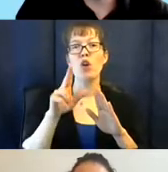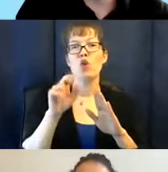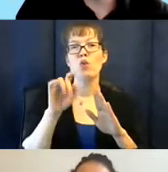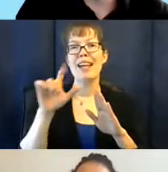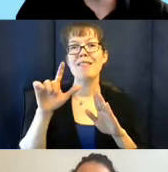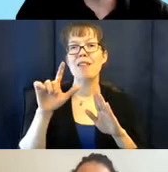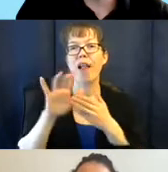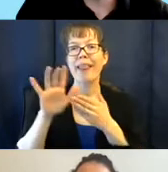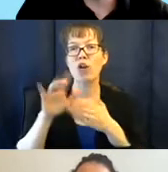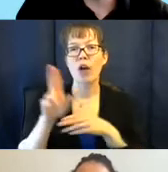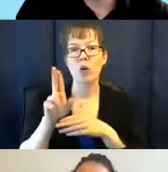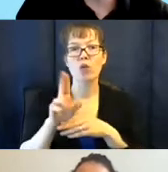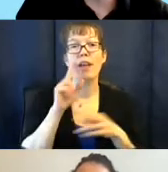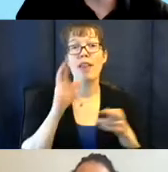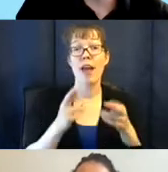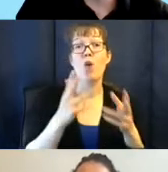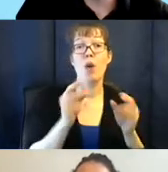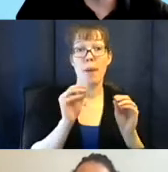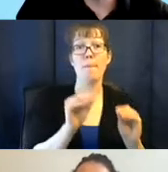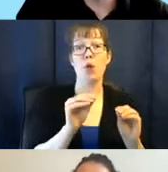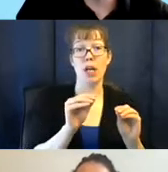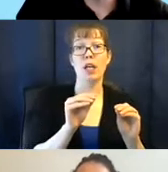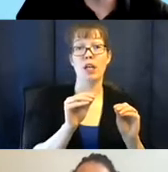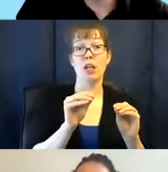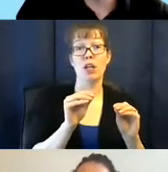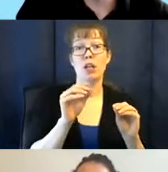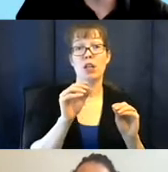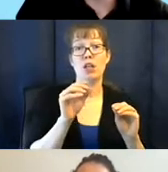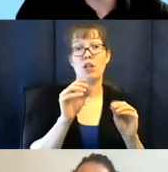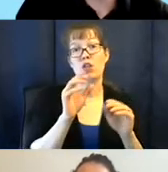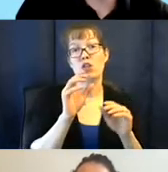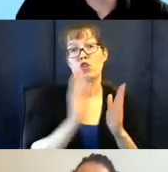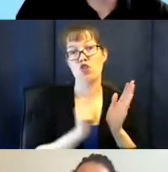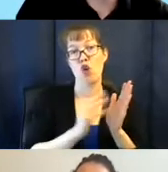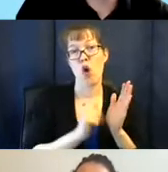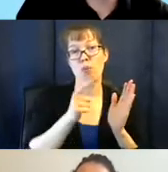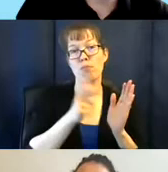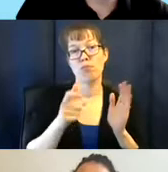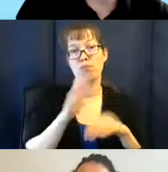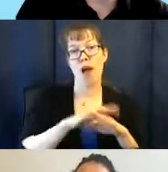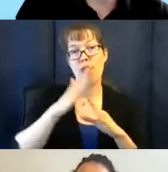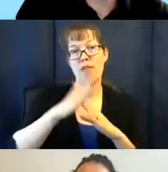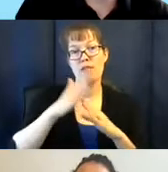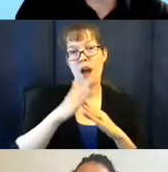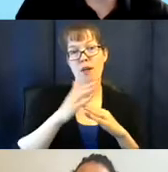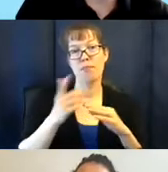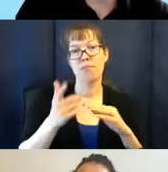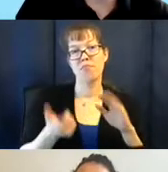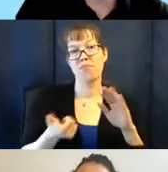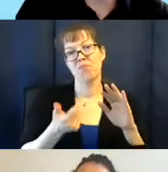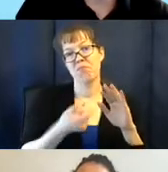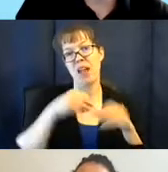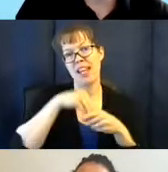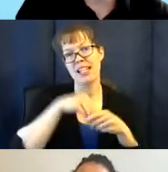putting soap on the top and on the inside. All